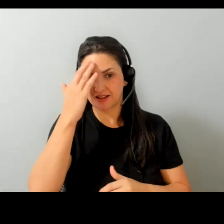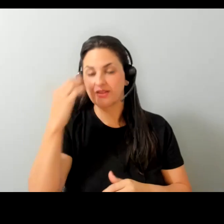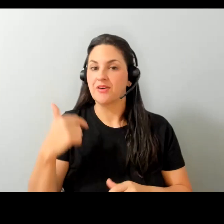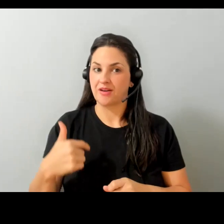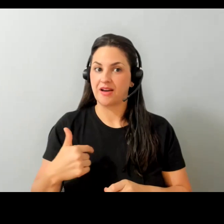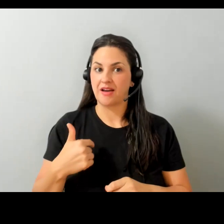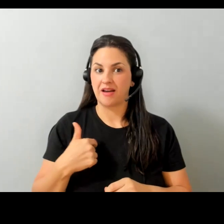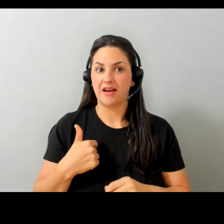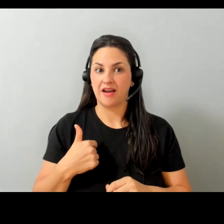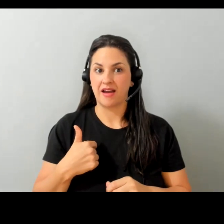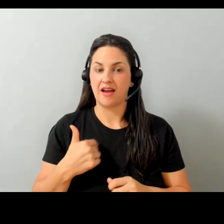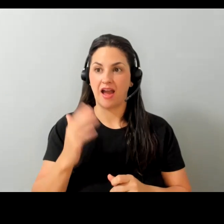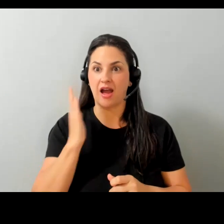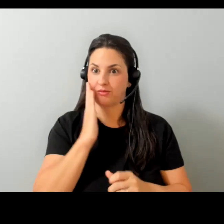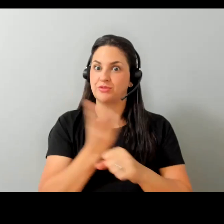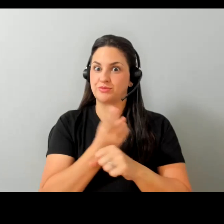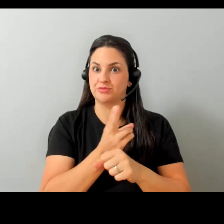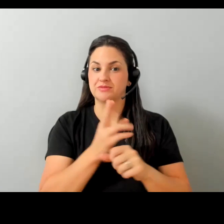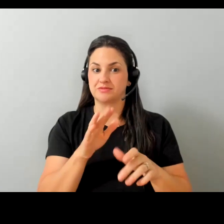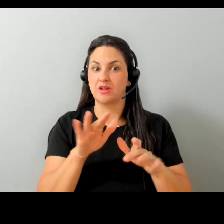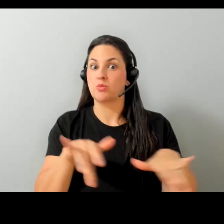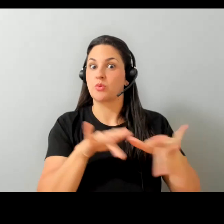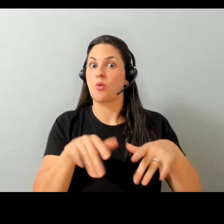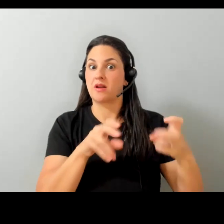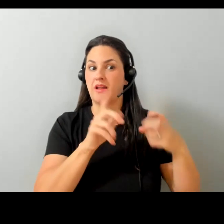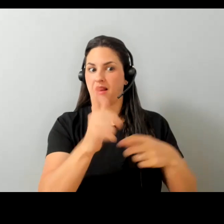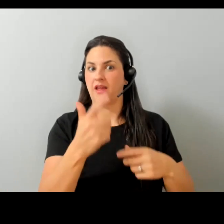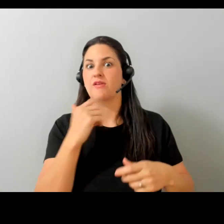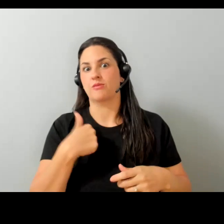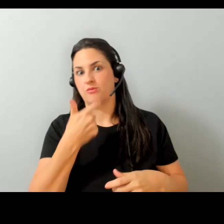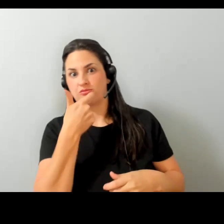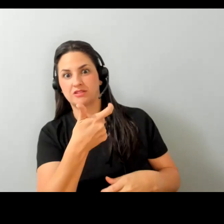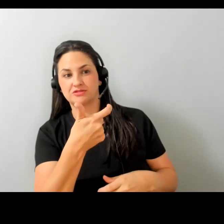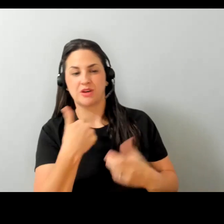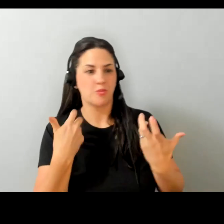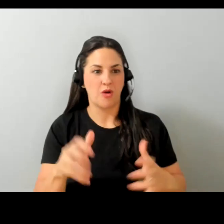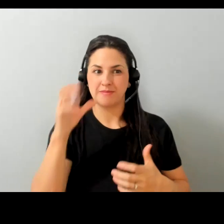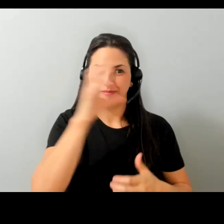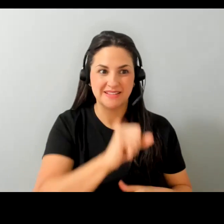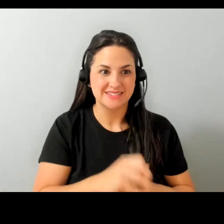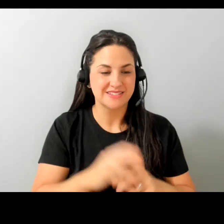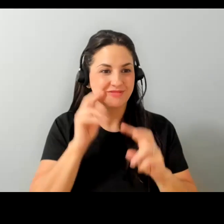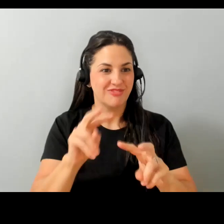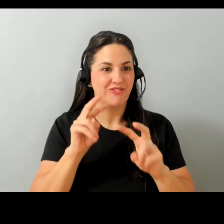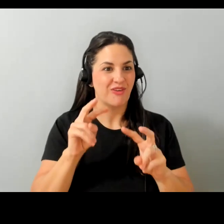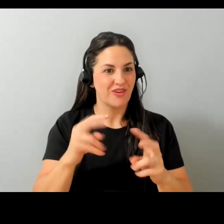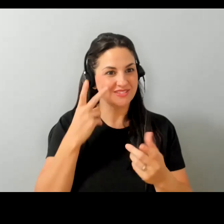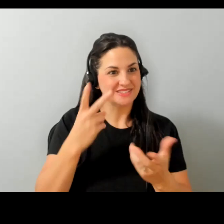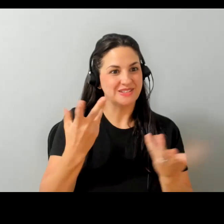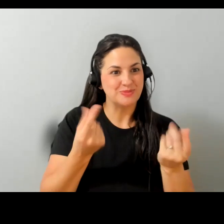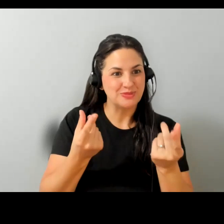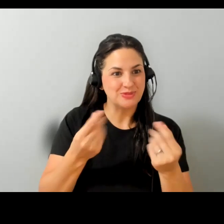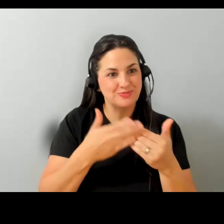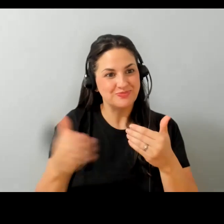availing myself of the recordings so that i don't miss out i'm really looking forward to seeing what everyone gets up to for the rest of the day